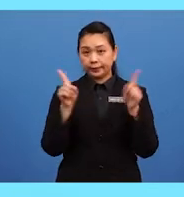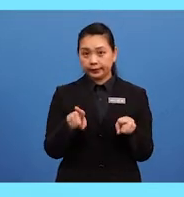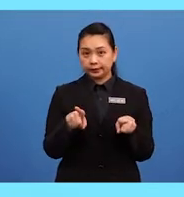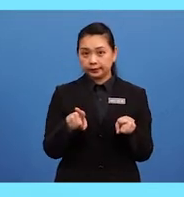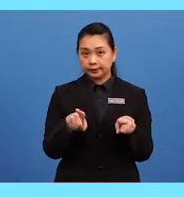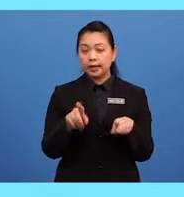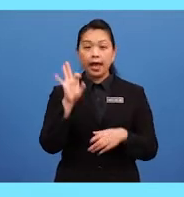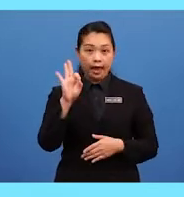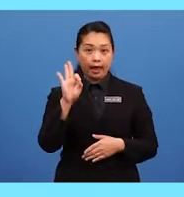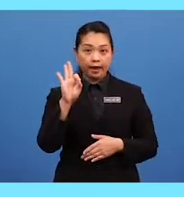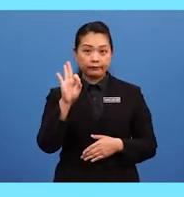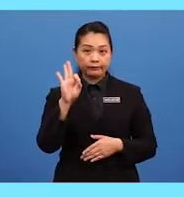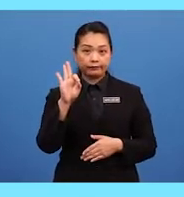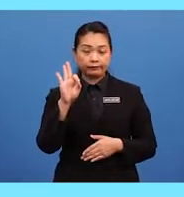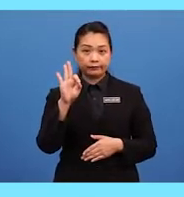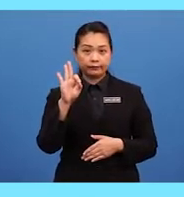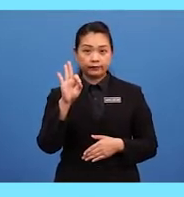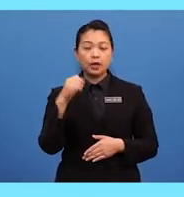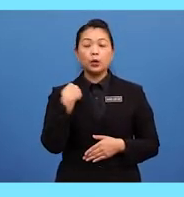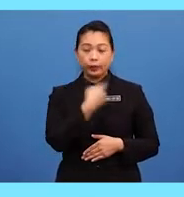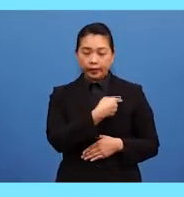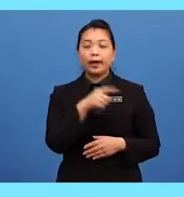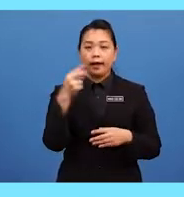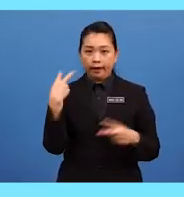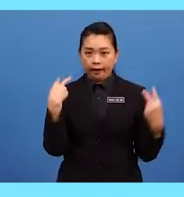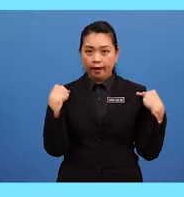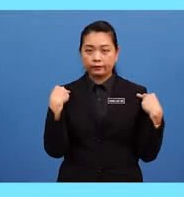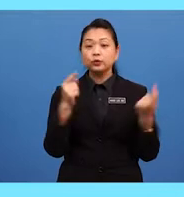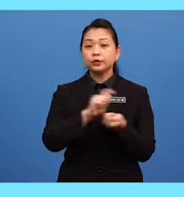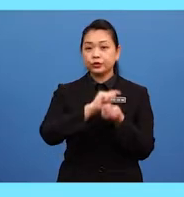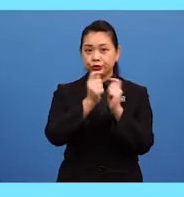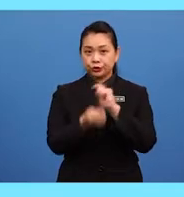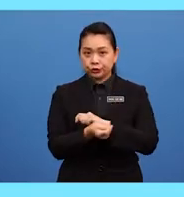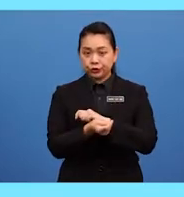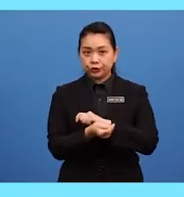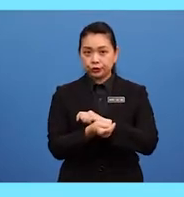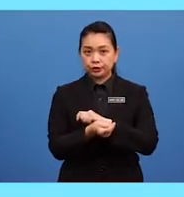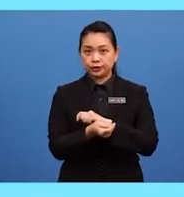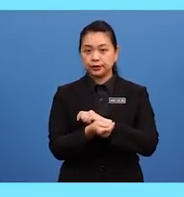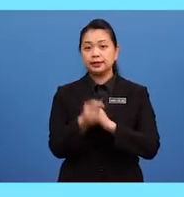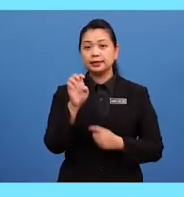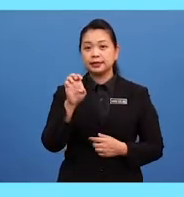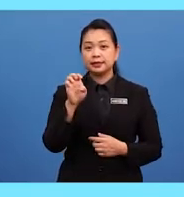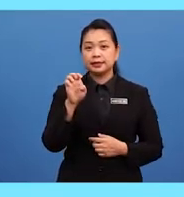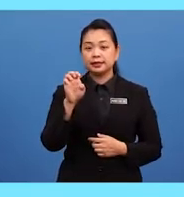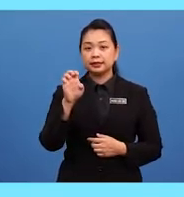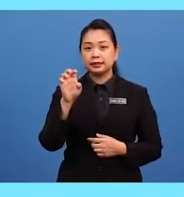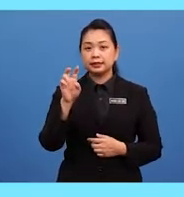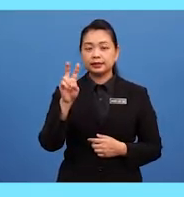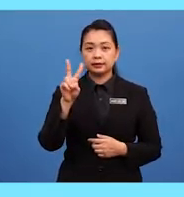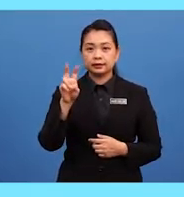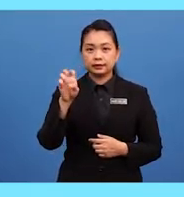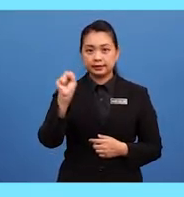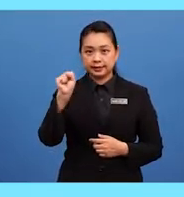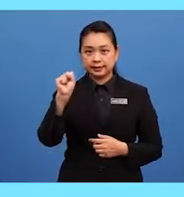we have nouns ending with these letters, right? We have got to change F to V and add ES. Hence the